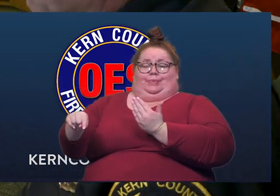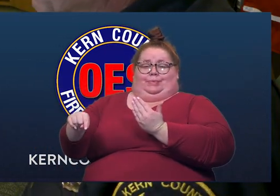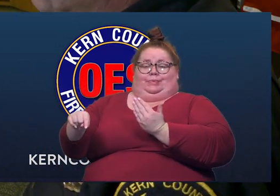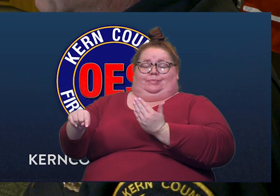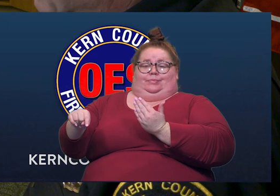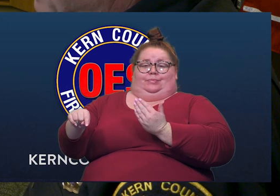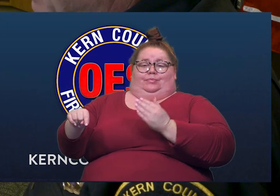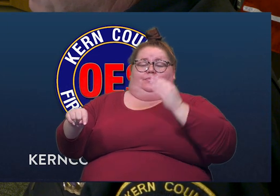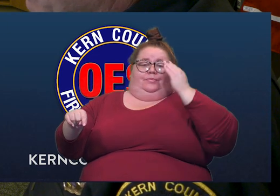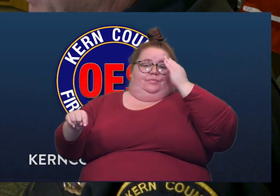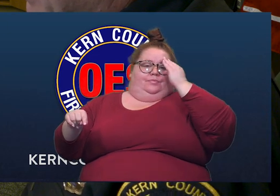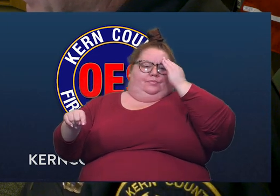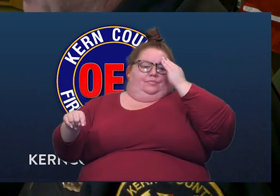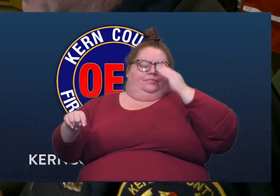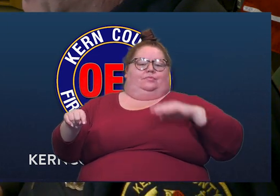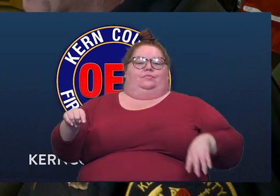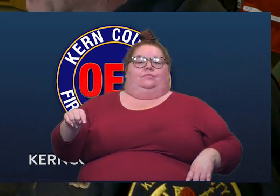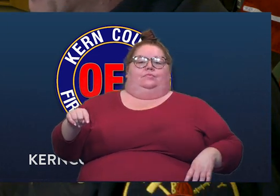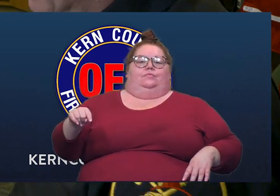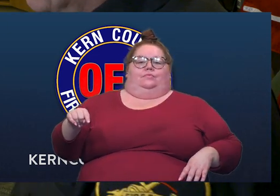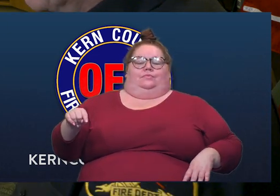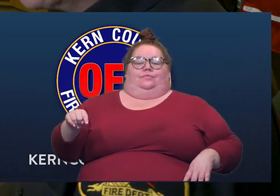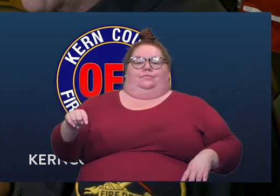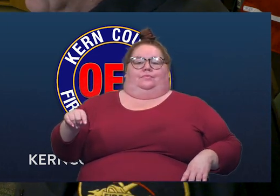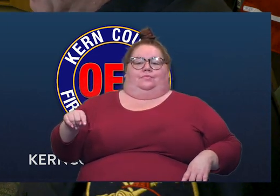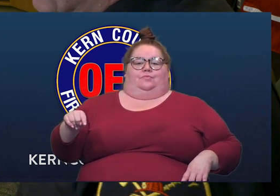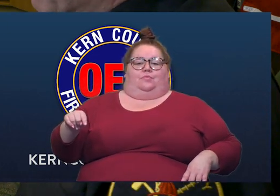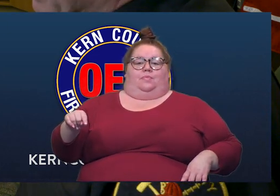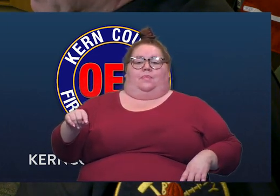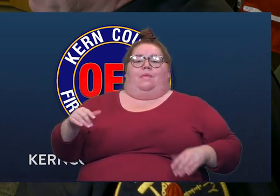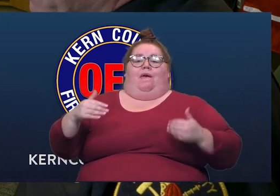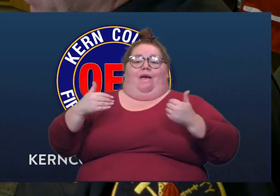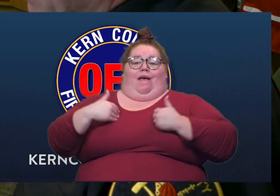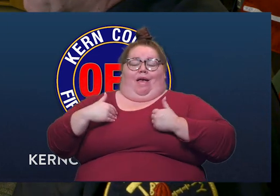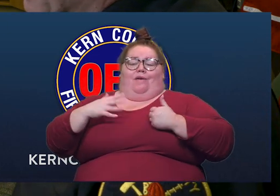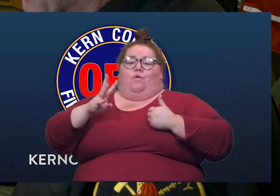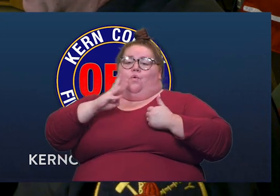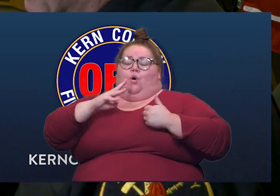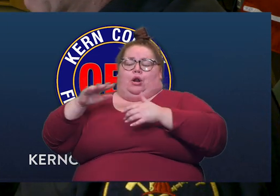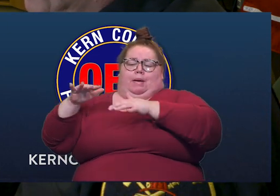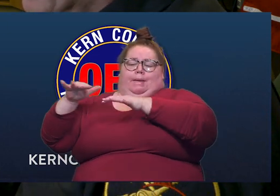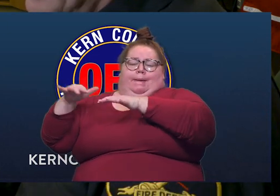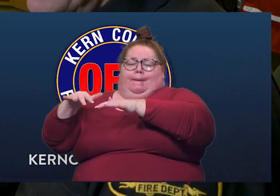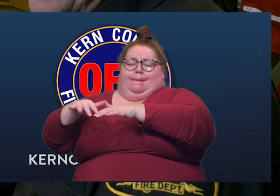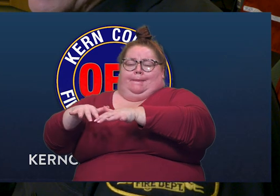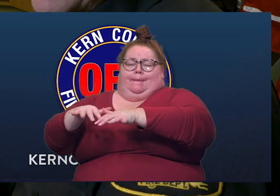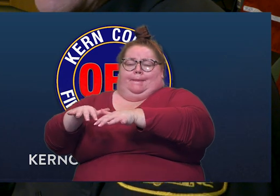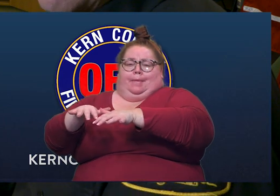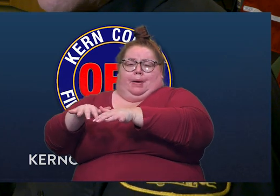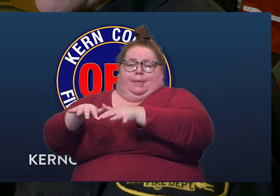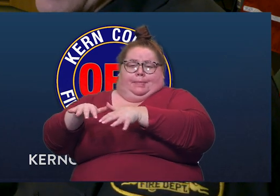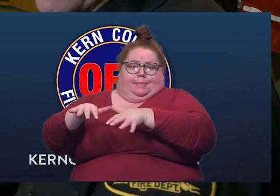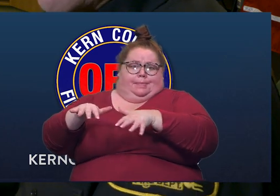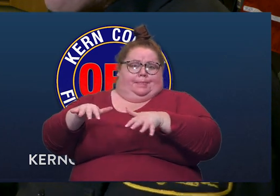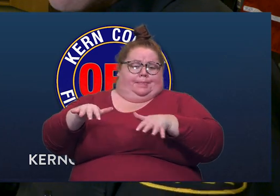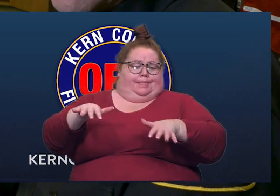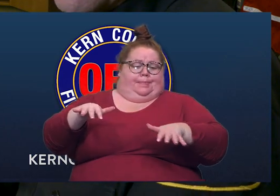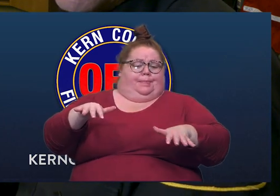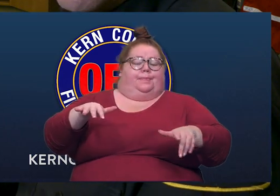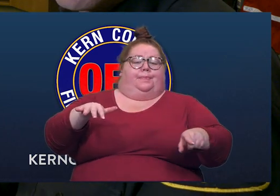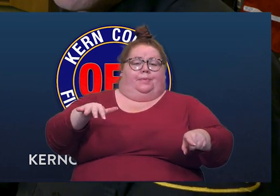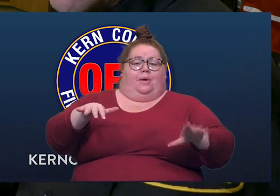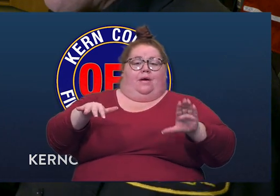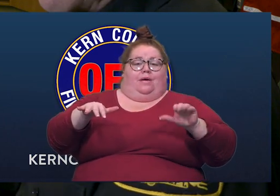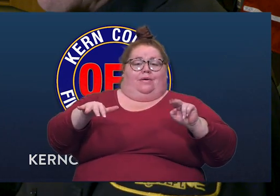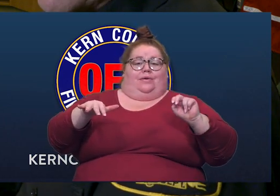So once we get out the main canyon here, there is a canal that picks up off the, just as it leaves the Kern River